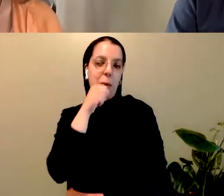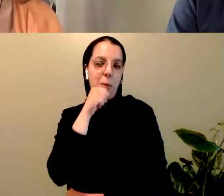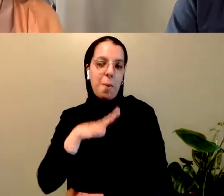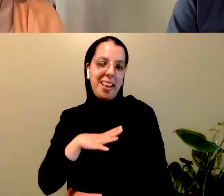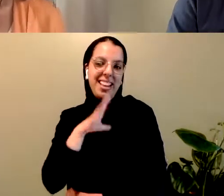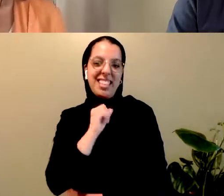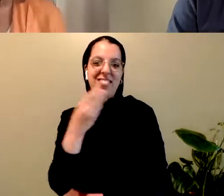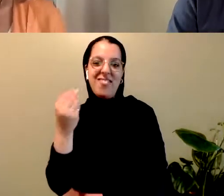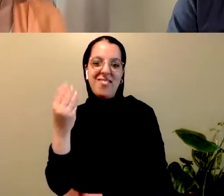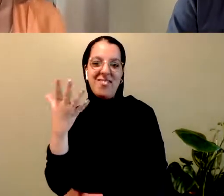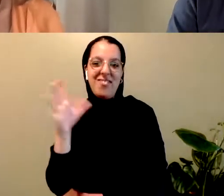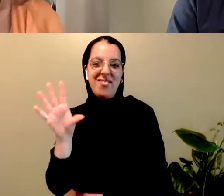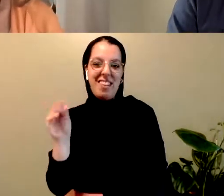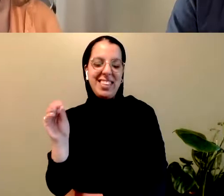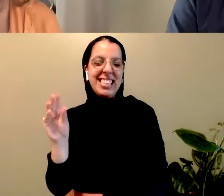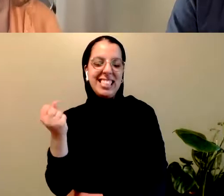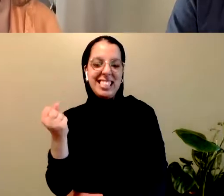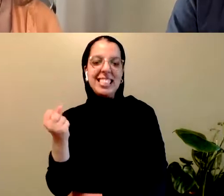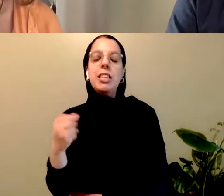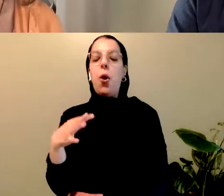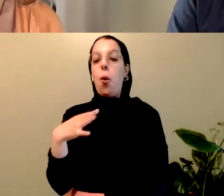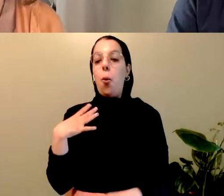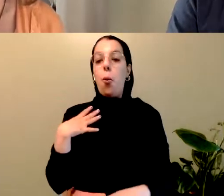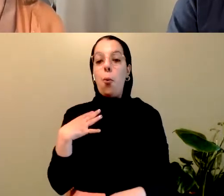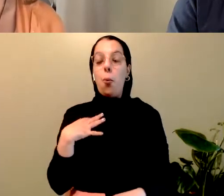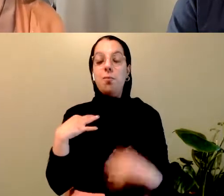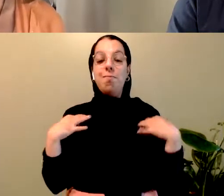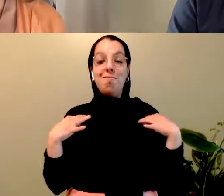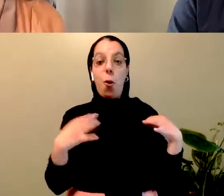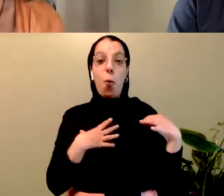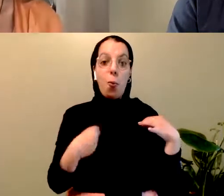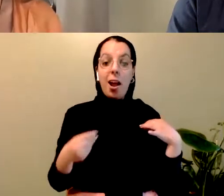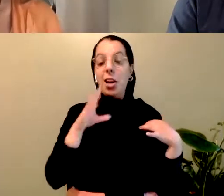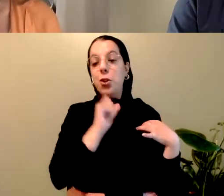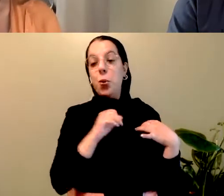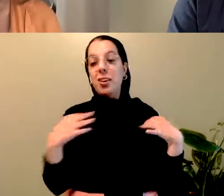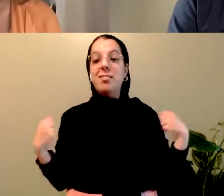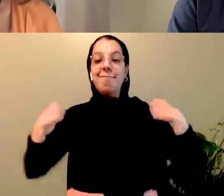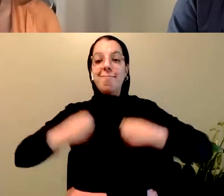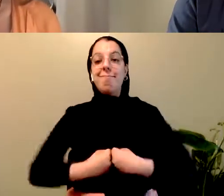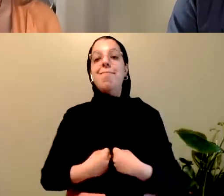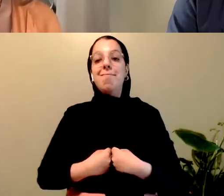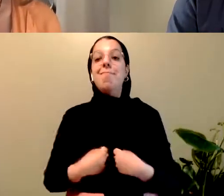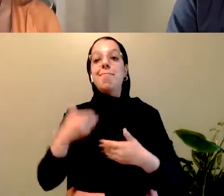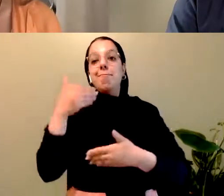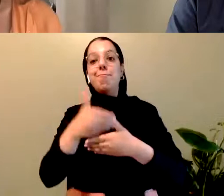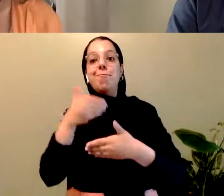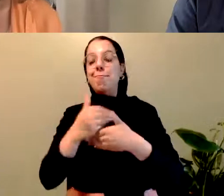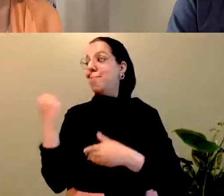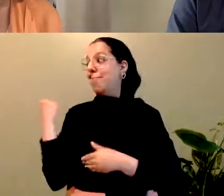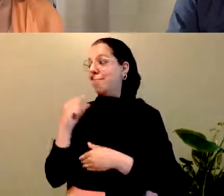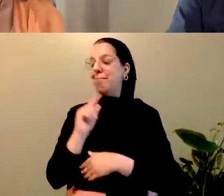standing in a room with lots of windows behind me. I'm a professor in the Drama Department at U of Alberta